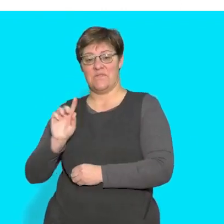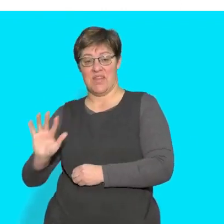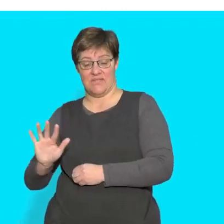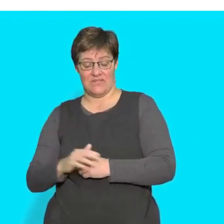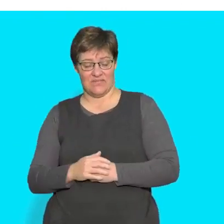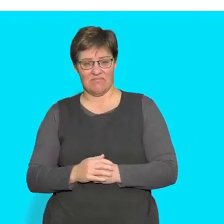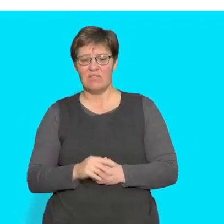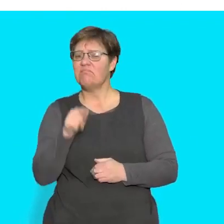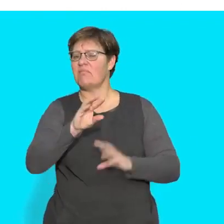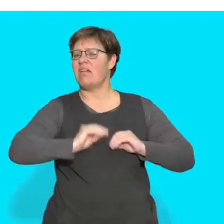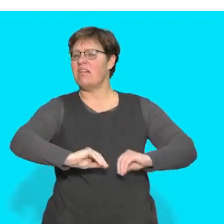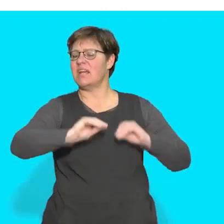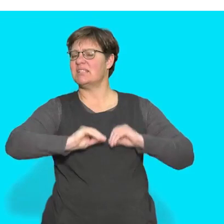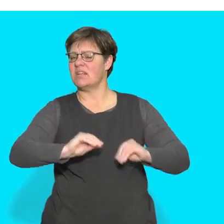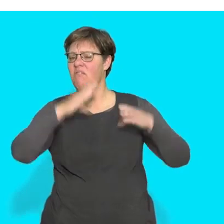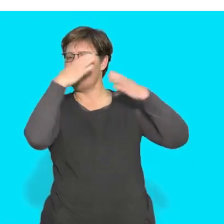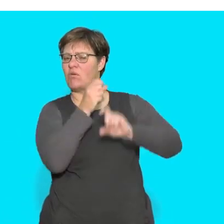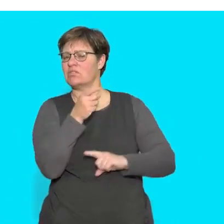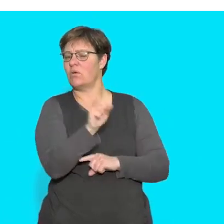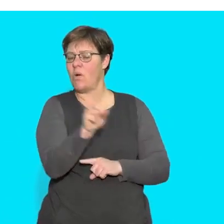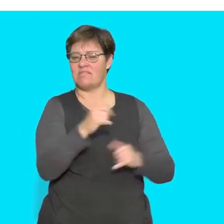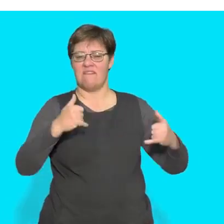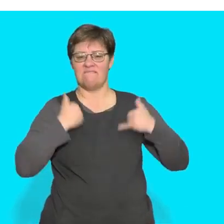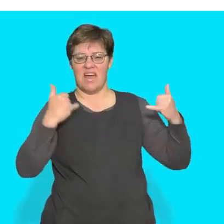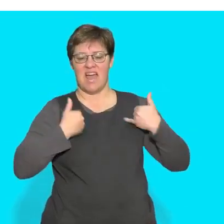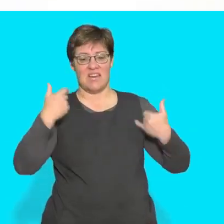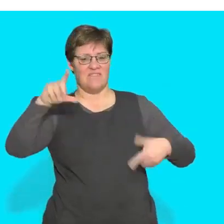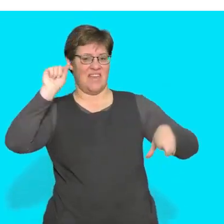In this lesson, the topic of focus is the funfair.